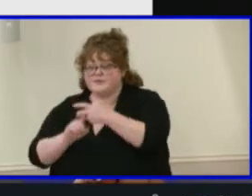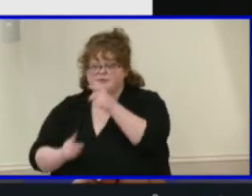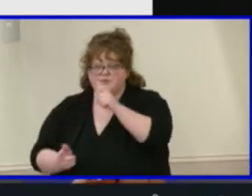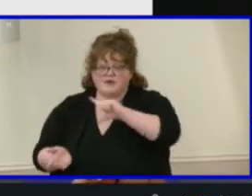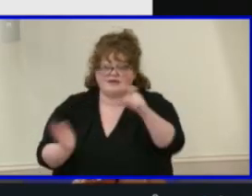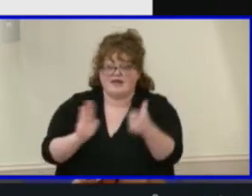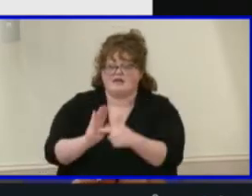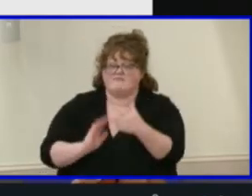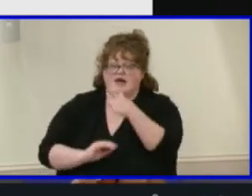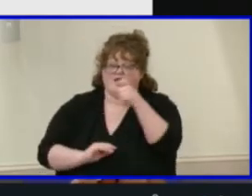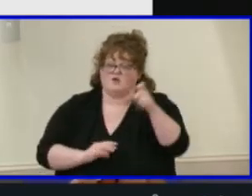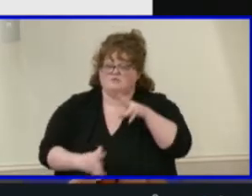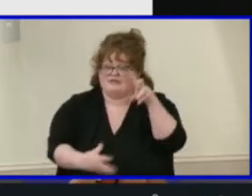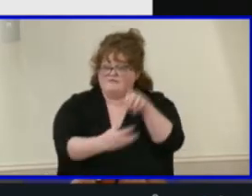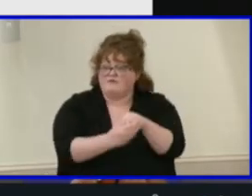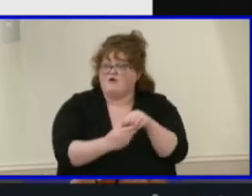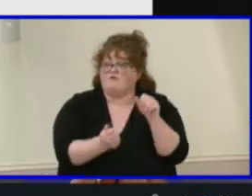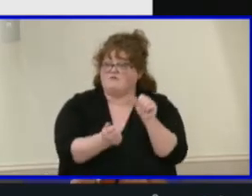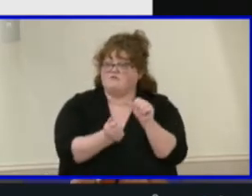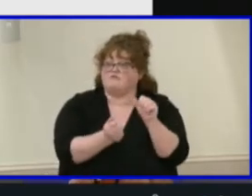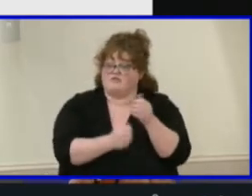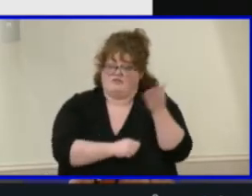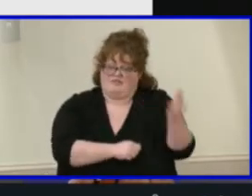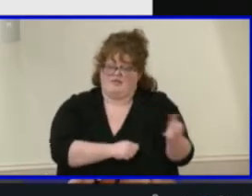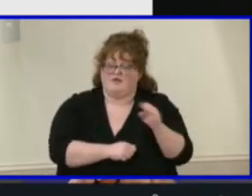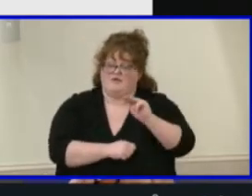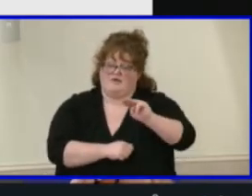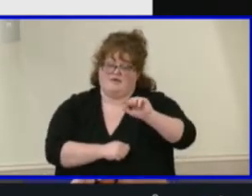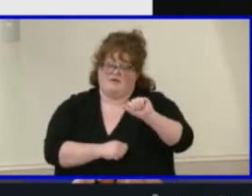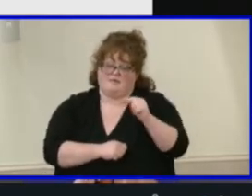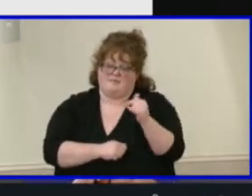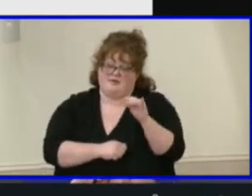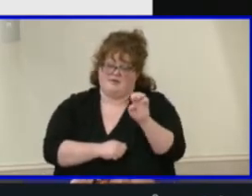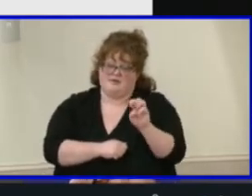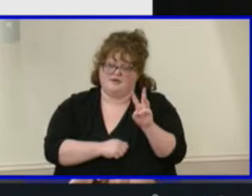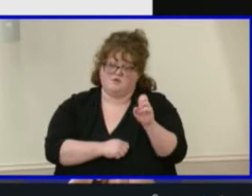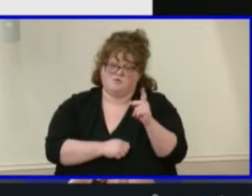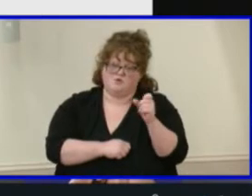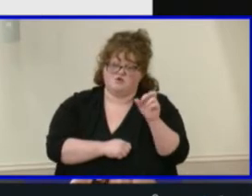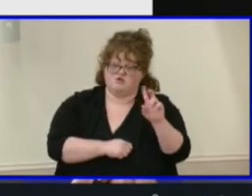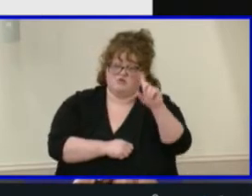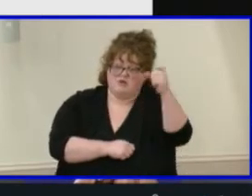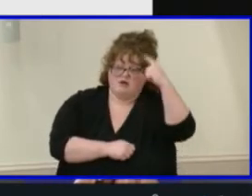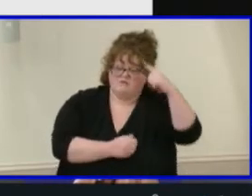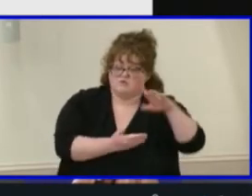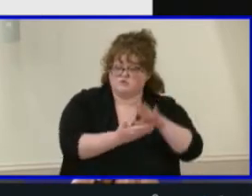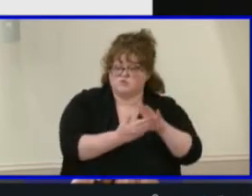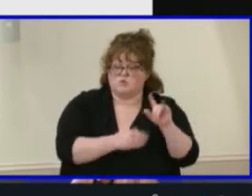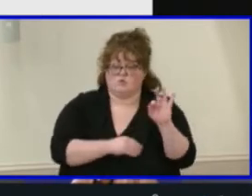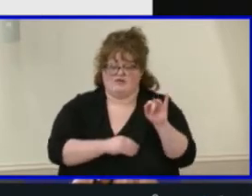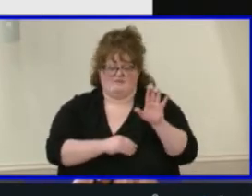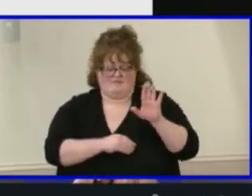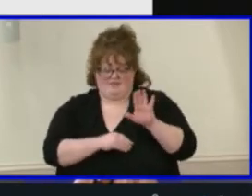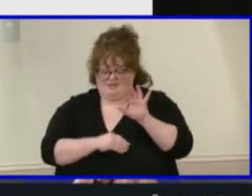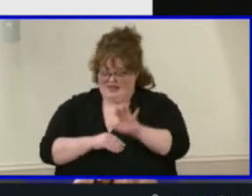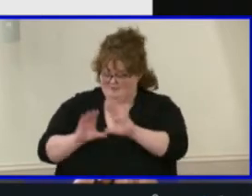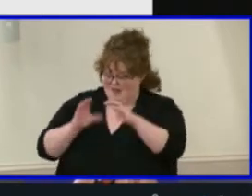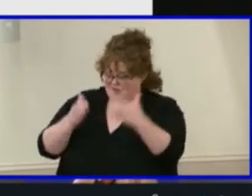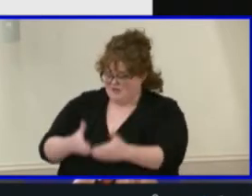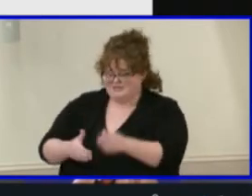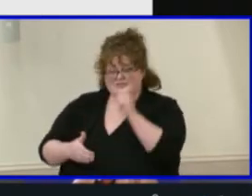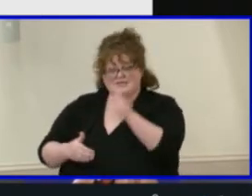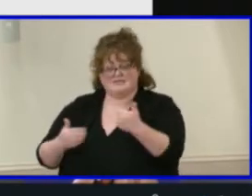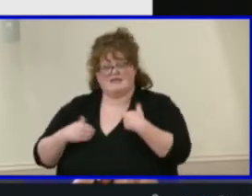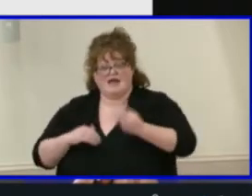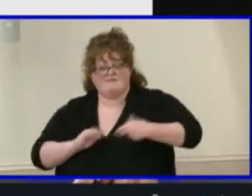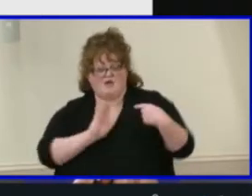underrepresented populations at Maggie Walker Governor School. This team of four conducted surveys, interviews, analysis,